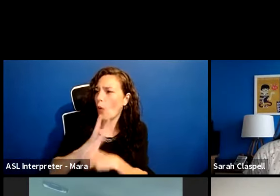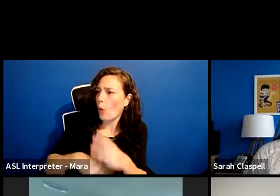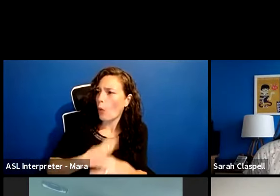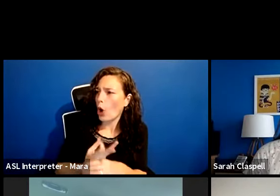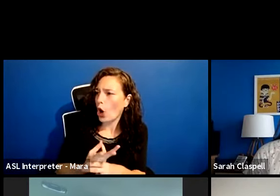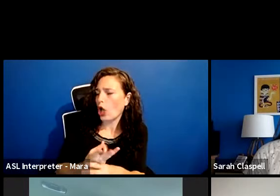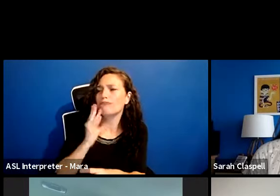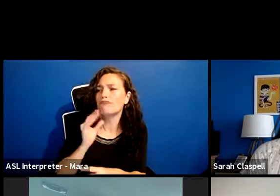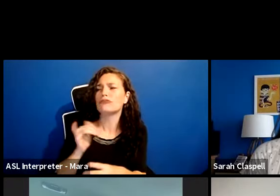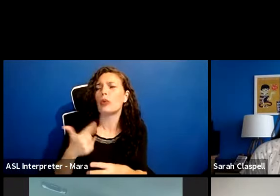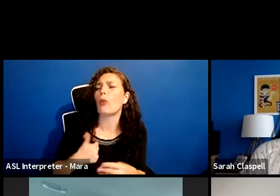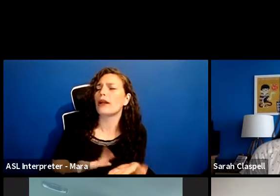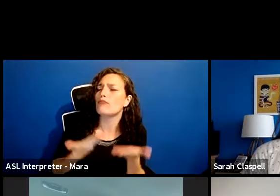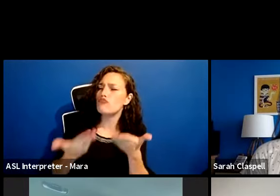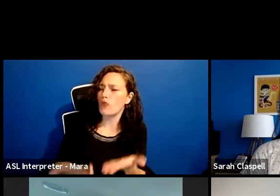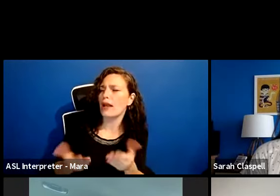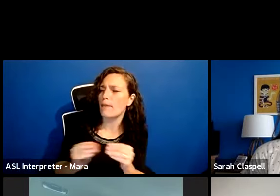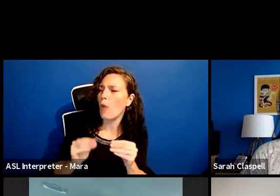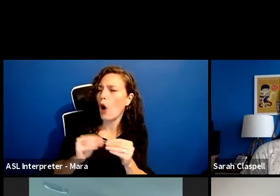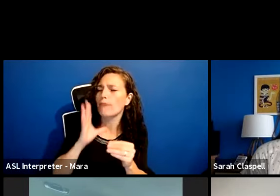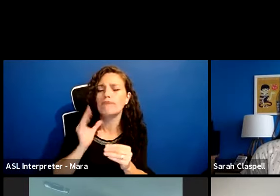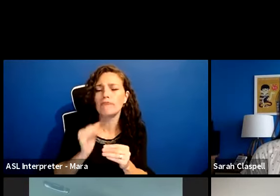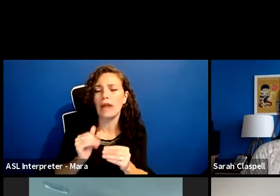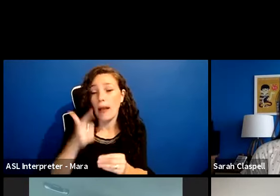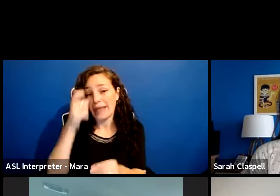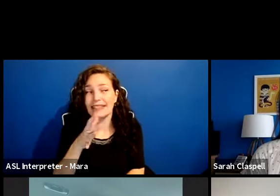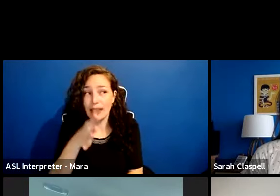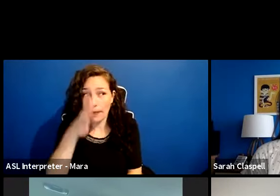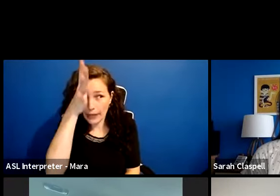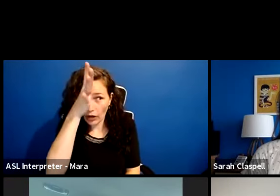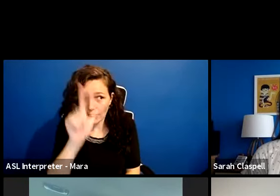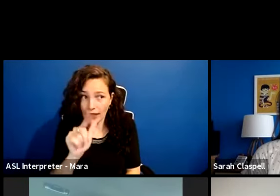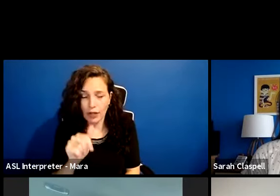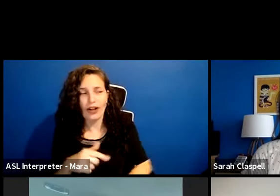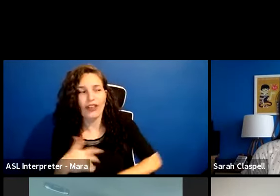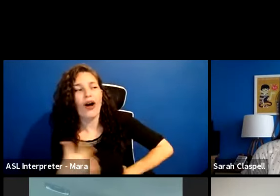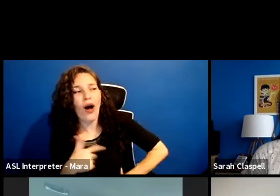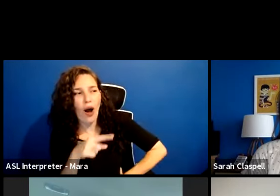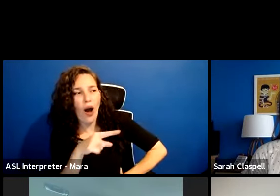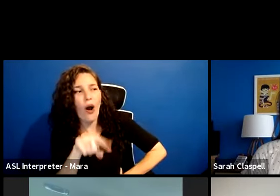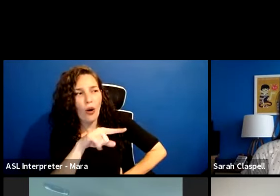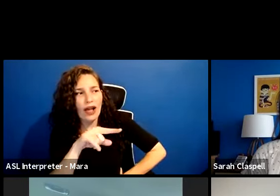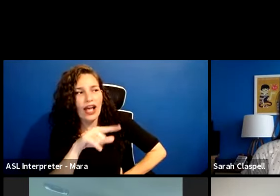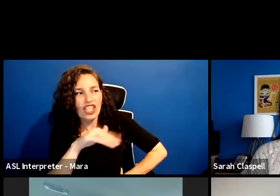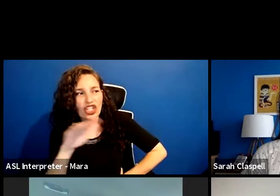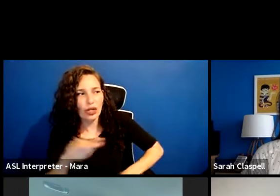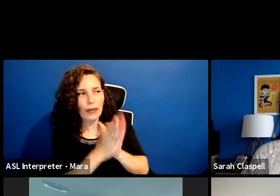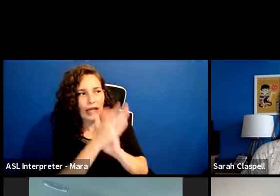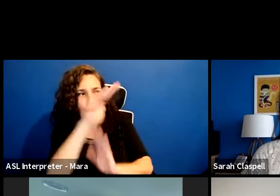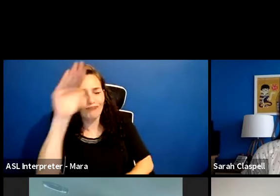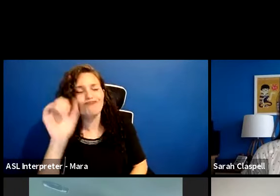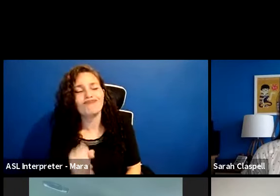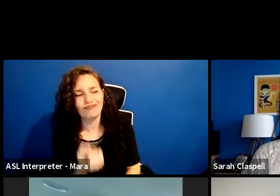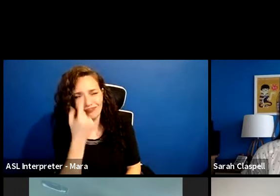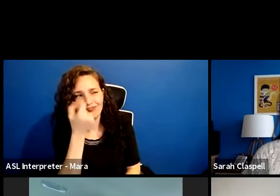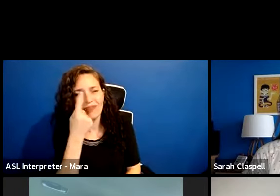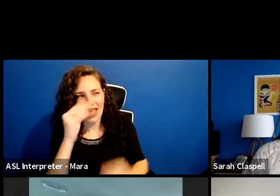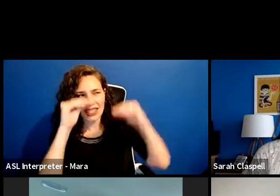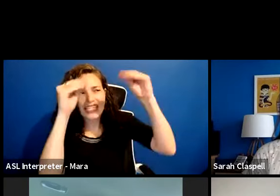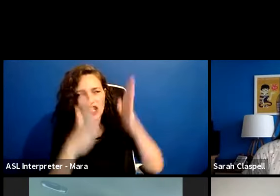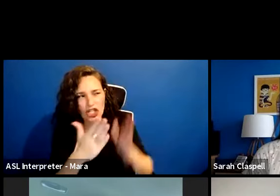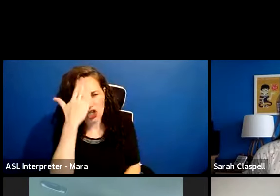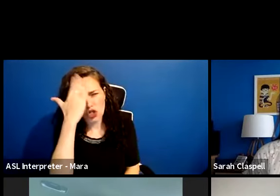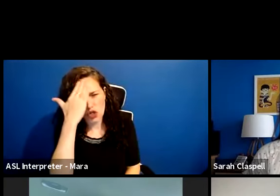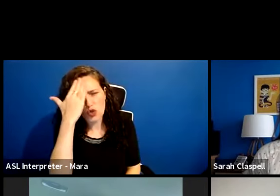you know, the parents, when their kids turn older, they'll be like those teachers, they knew what they were teaching. They might not get it now, but they will.